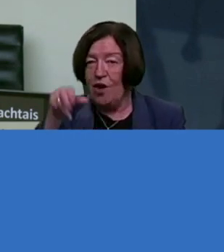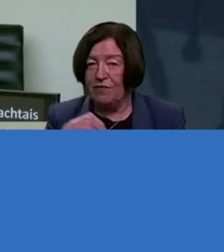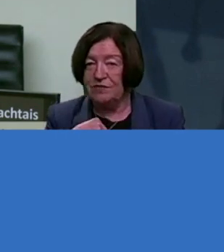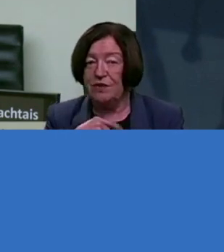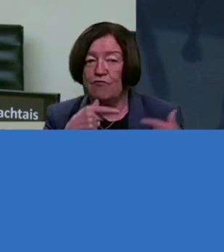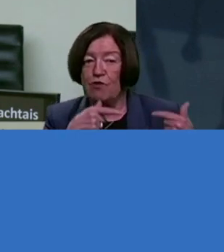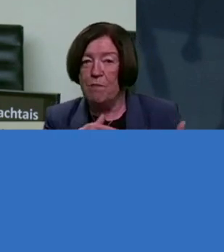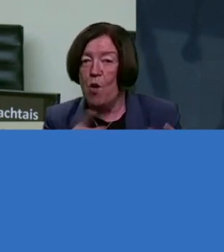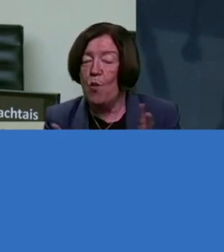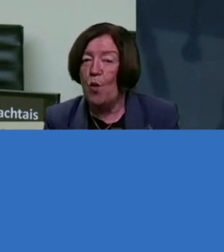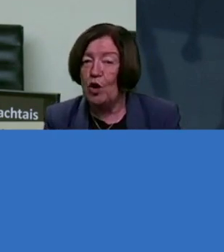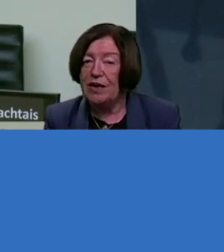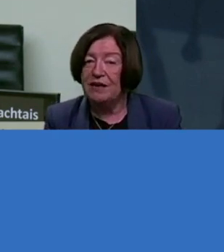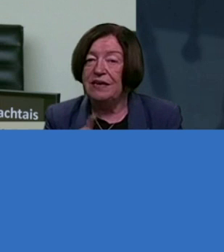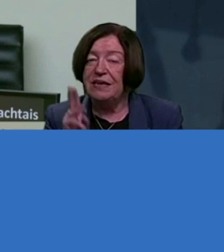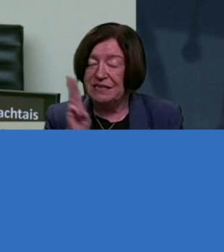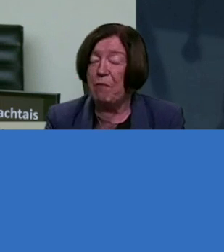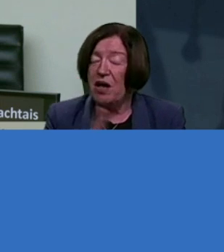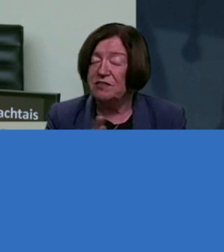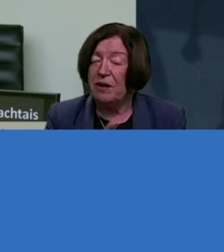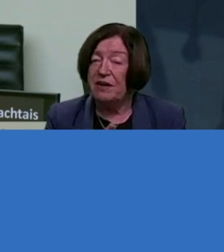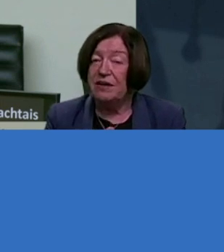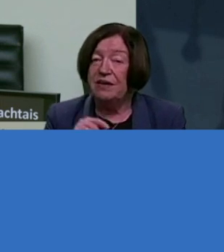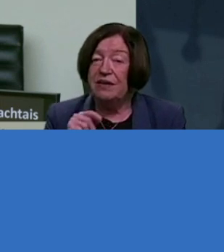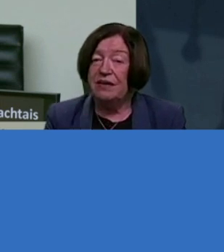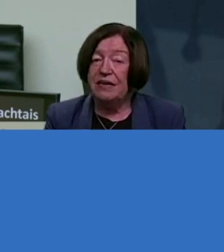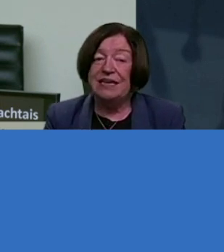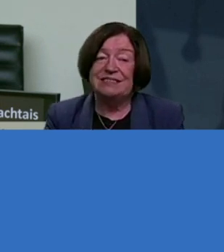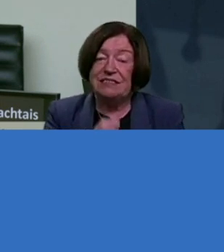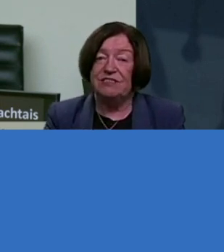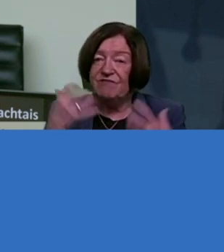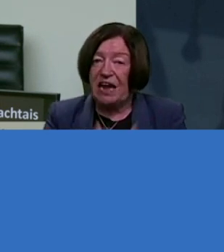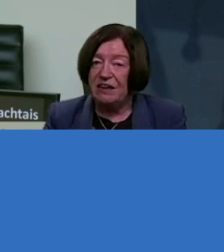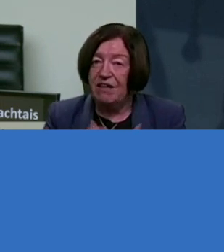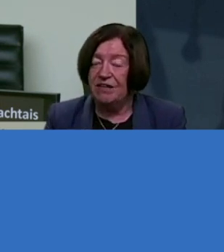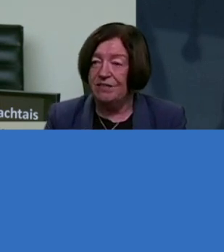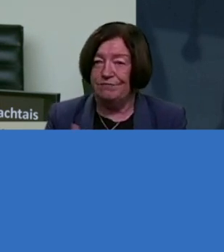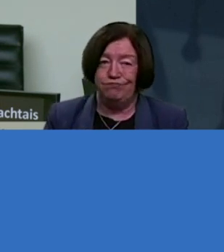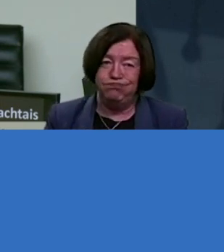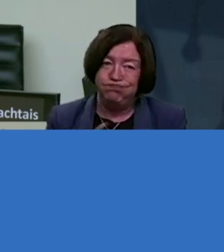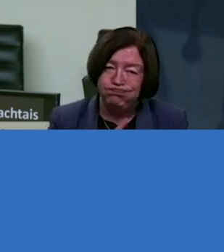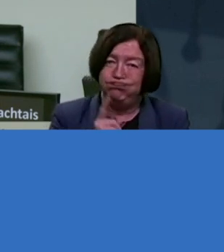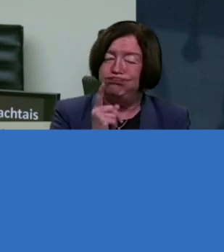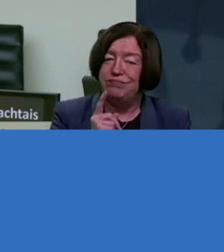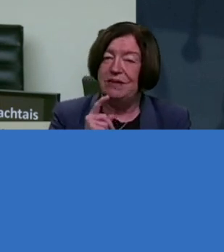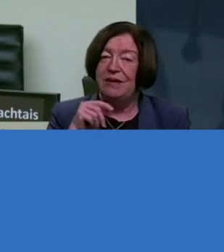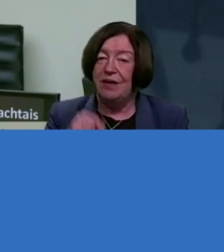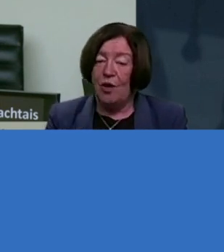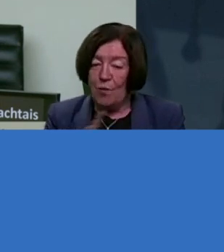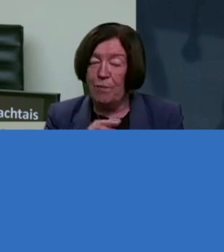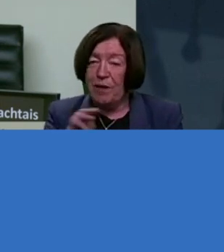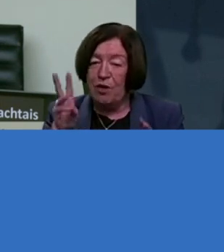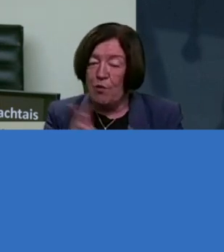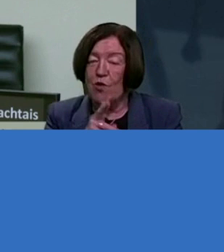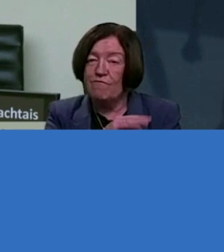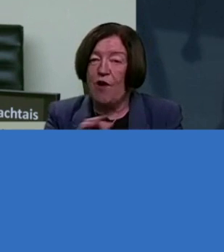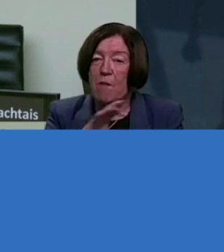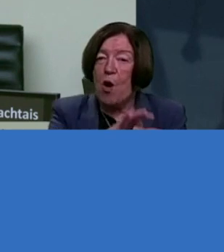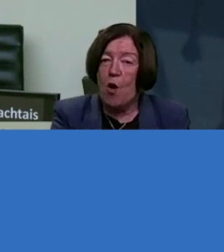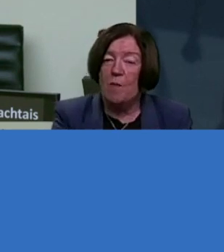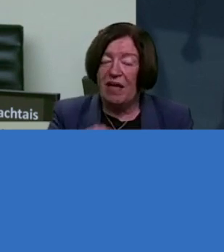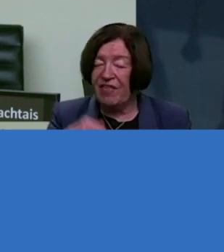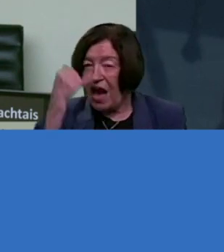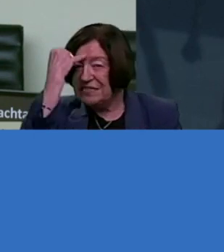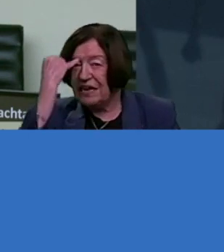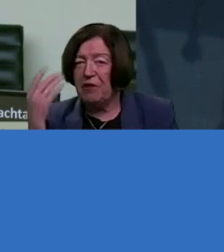working is possible. Assistive technologies have never been better. So, people can work from home. And the notion of being,